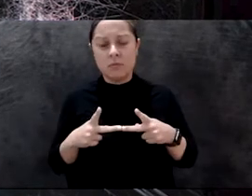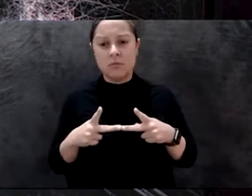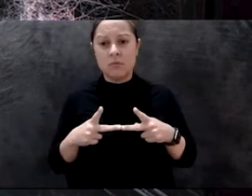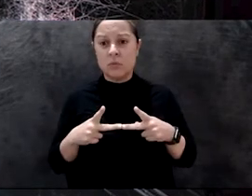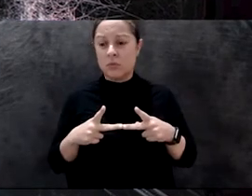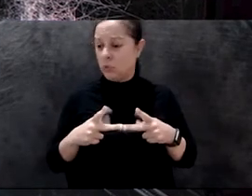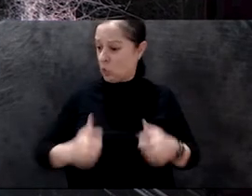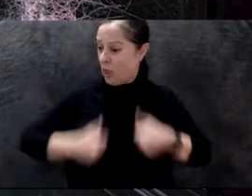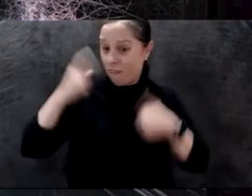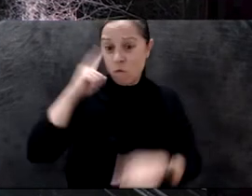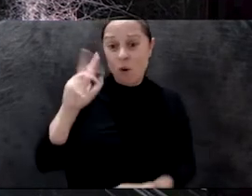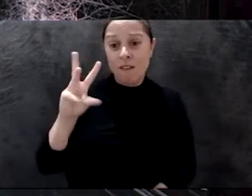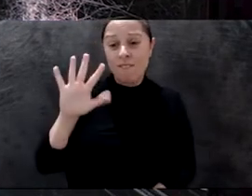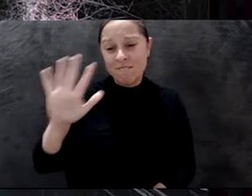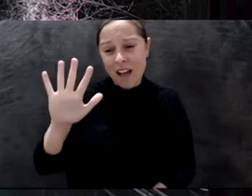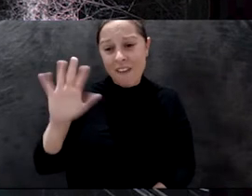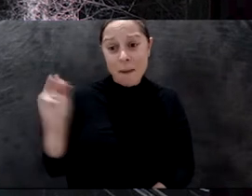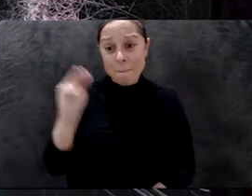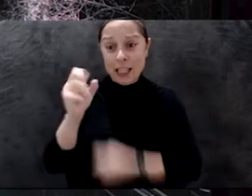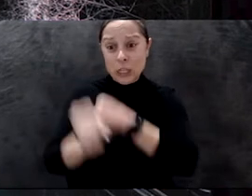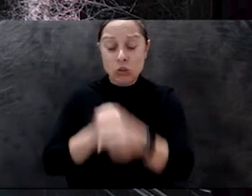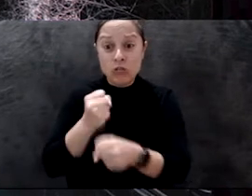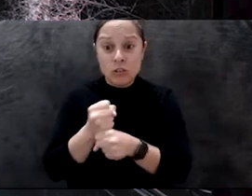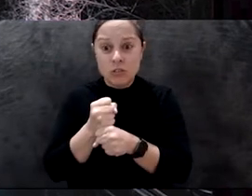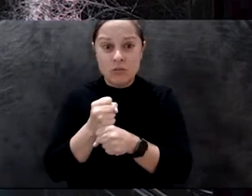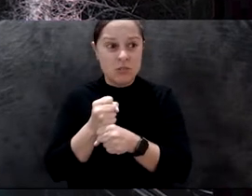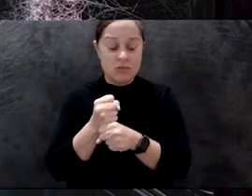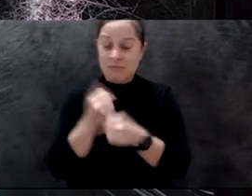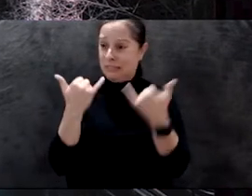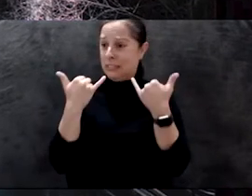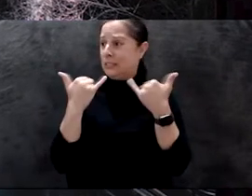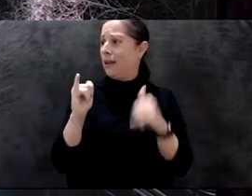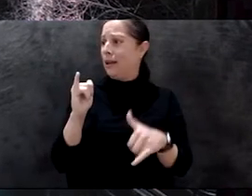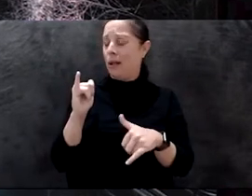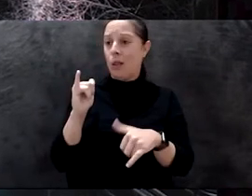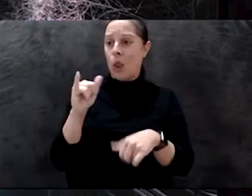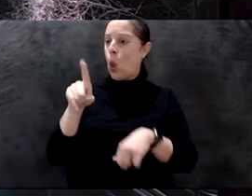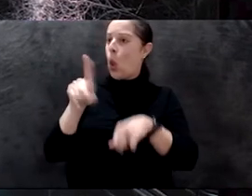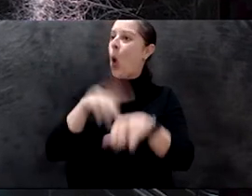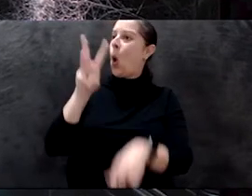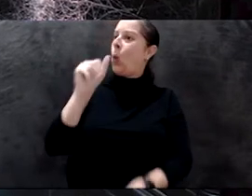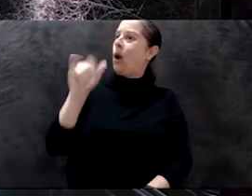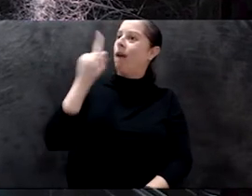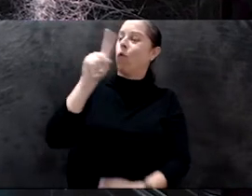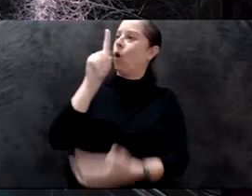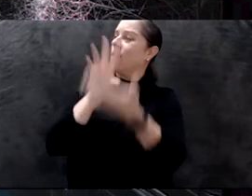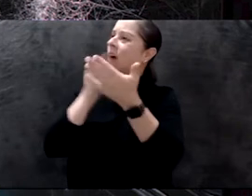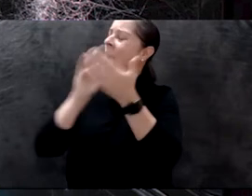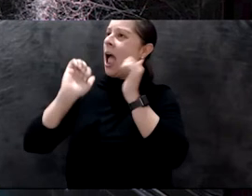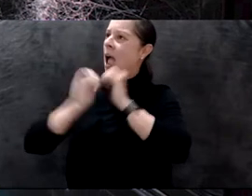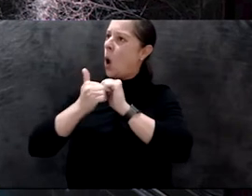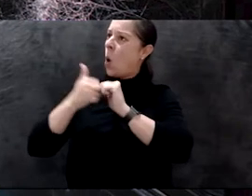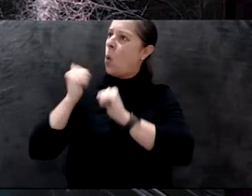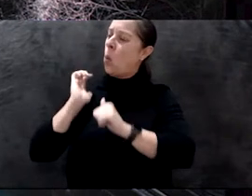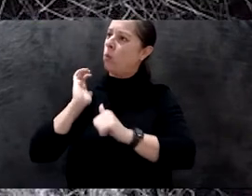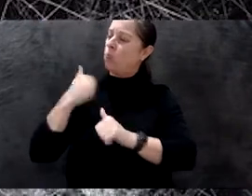I mean, humanity has still a long way to go in relationship with spiders living on this planet. Now, in that way, I want to